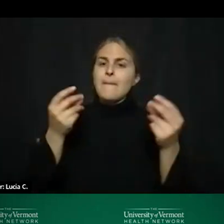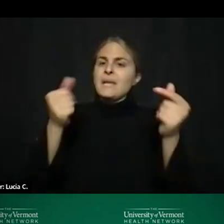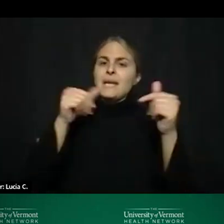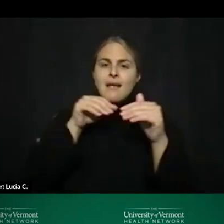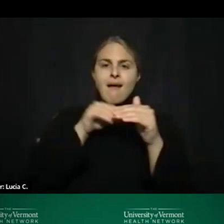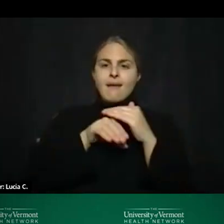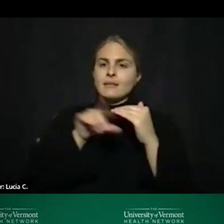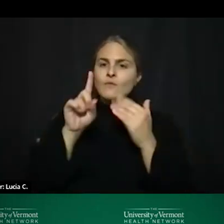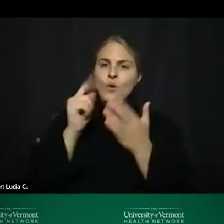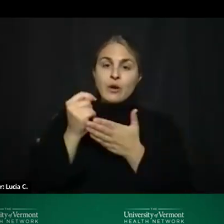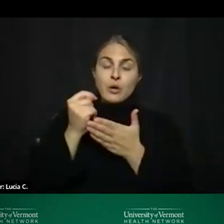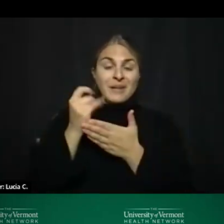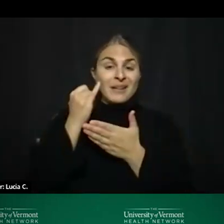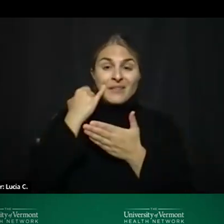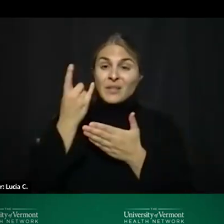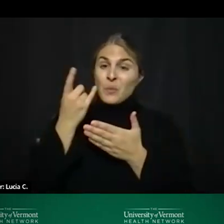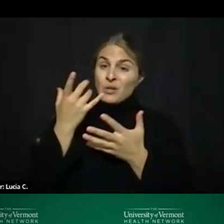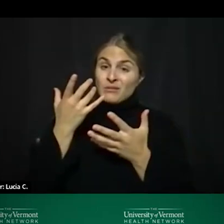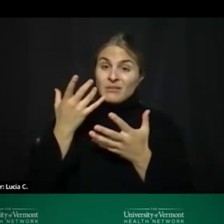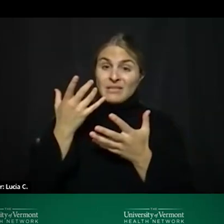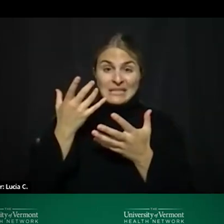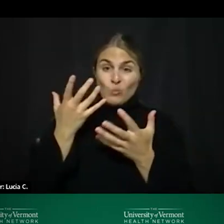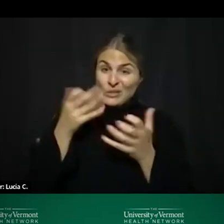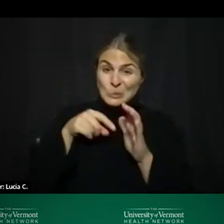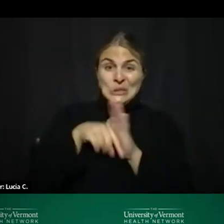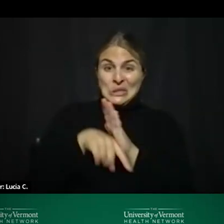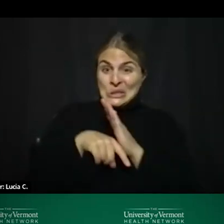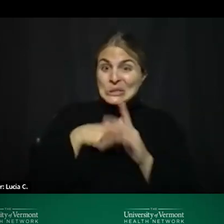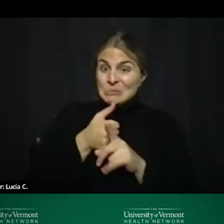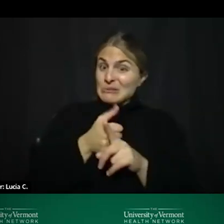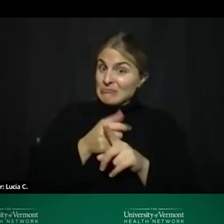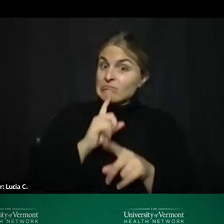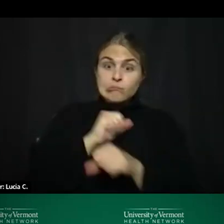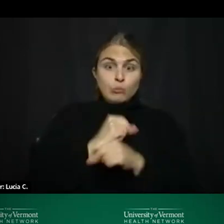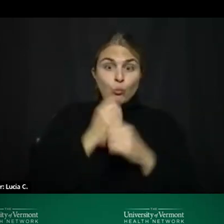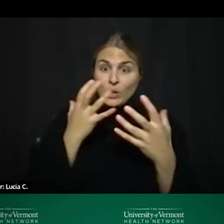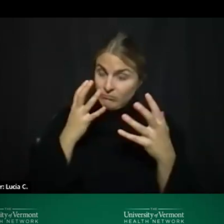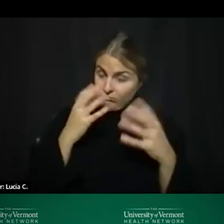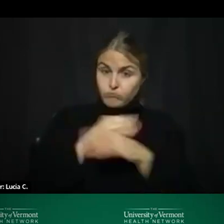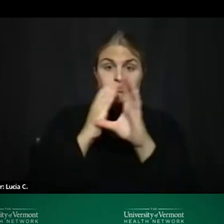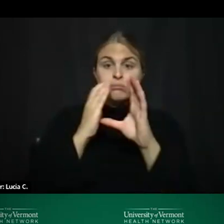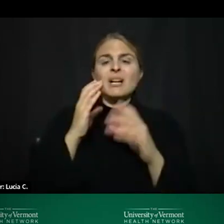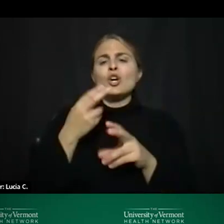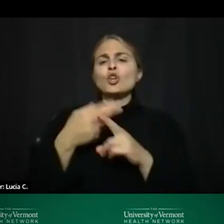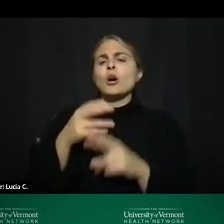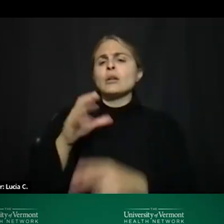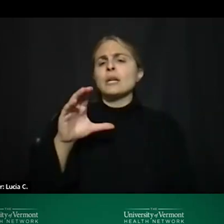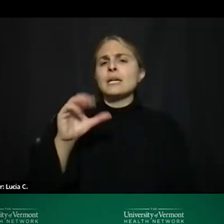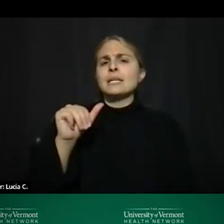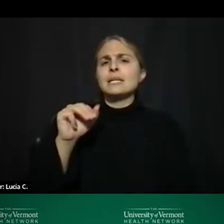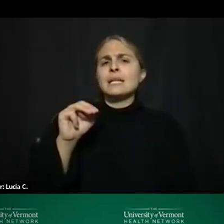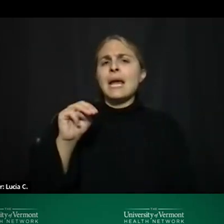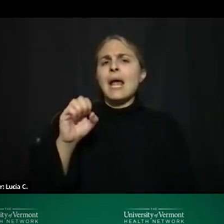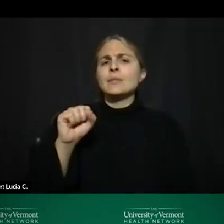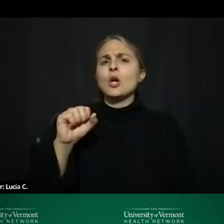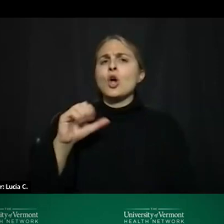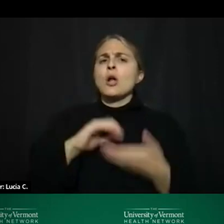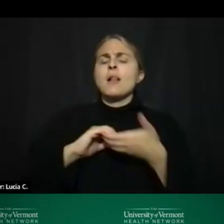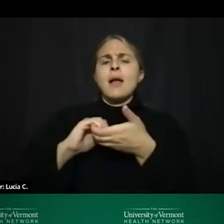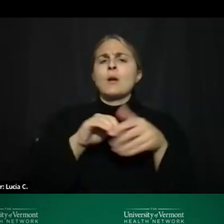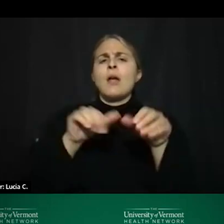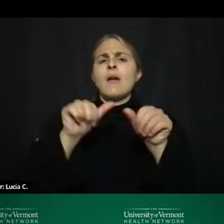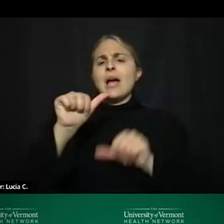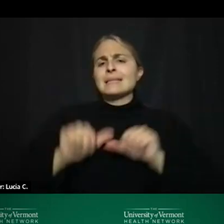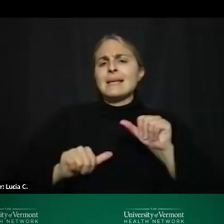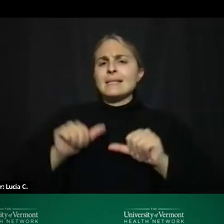someone's in a suicide crisis through a framework called cams collaborative assessment and management of suicidality